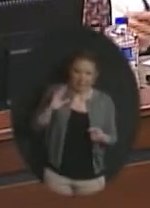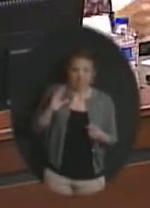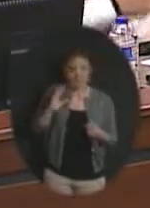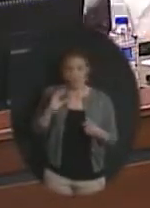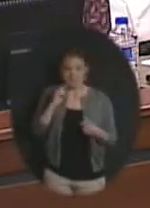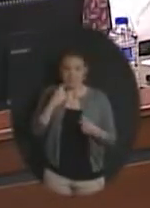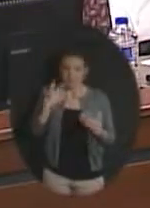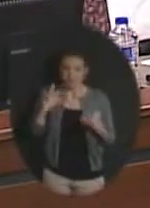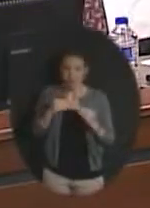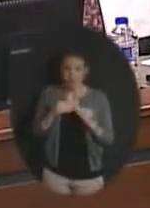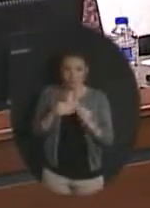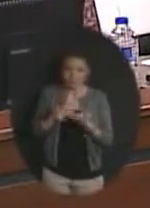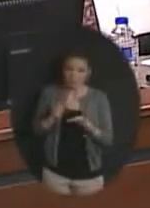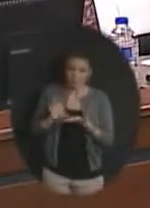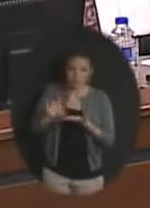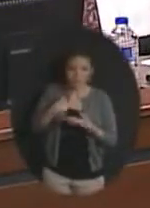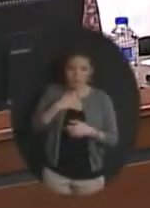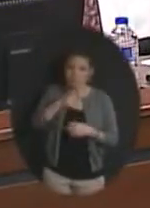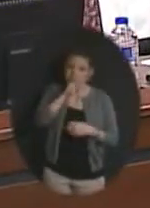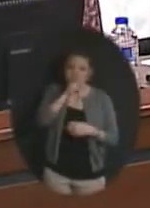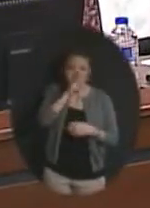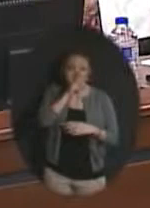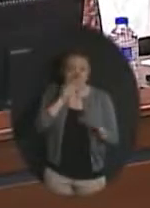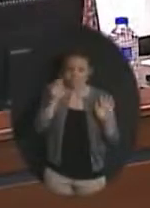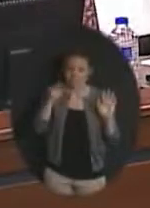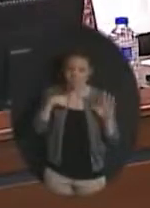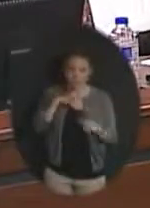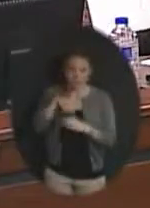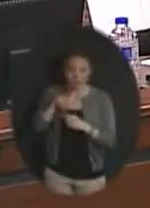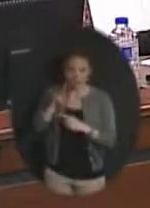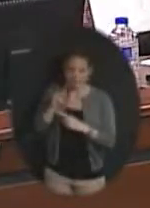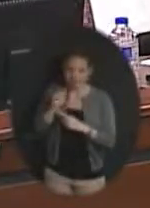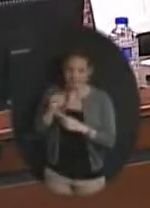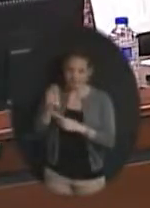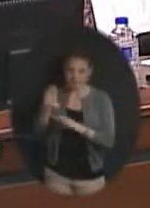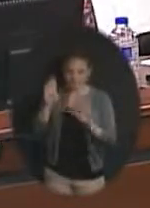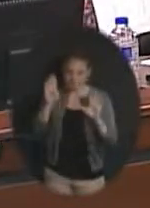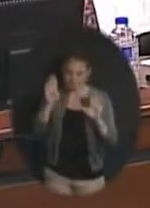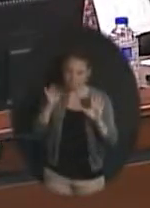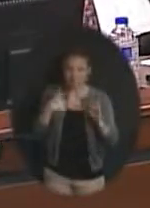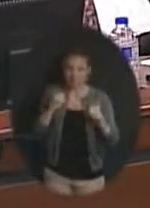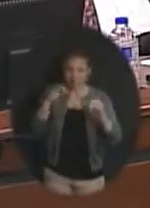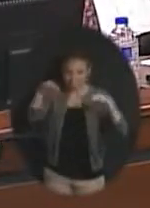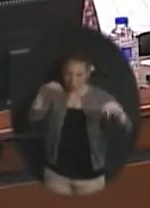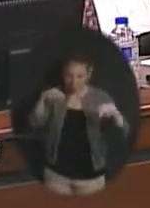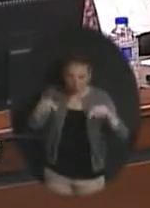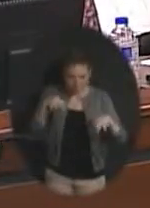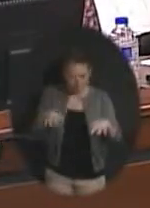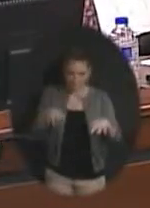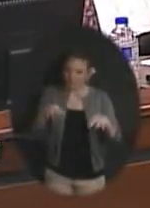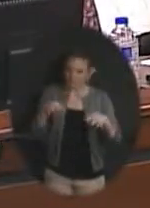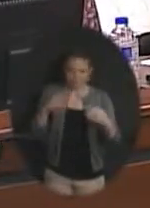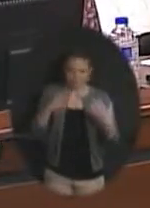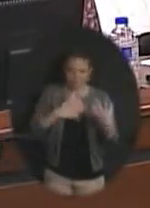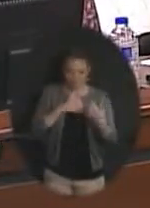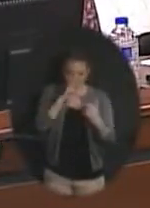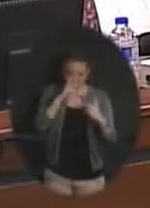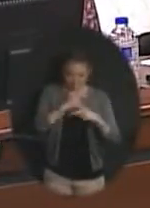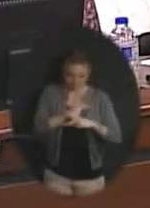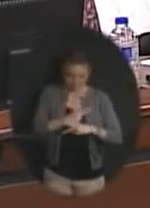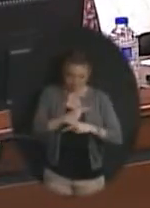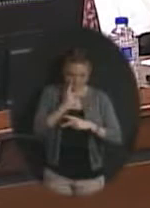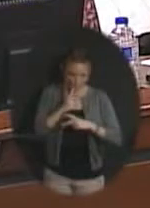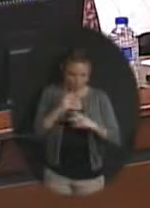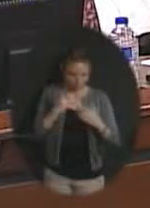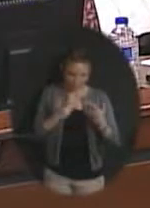passing judgment on whether or not we should be a member of KSB I'm just kind of trying to explain to you the rationale for the manner